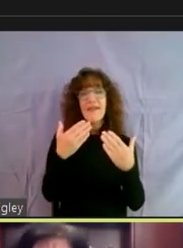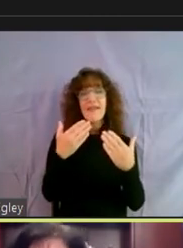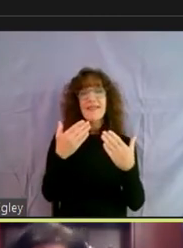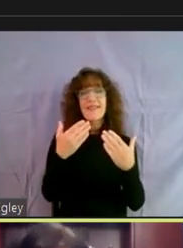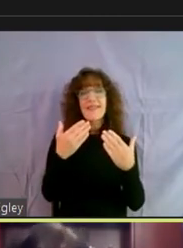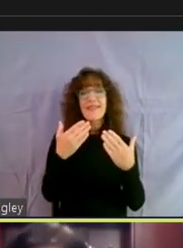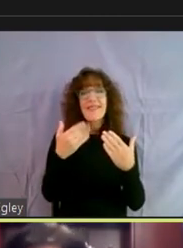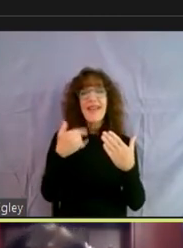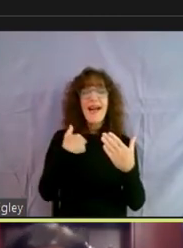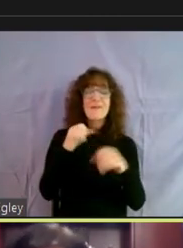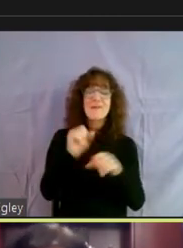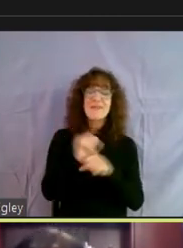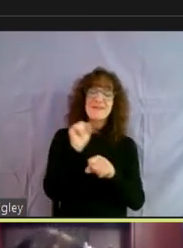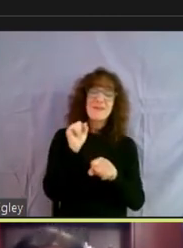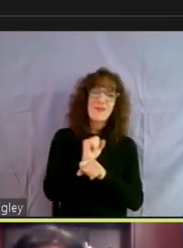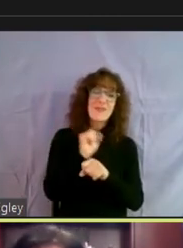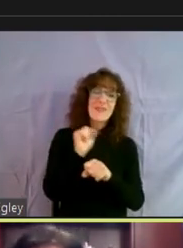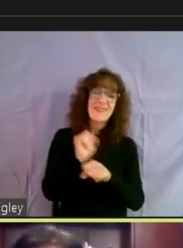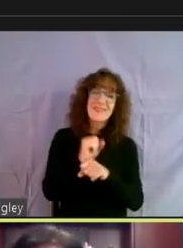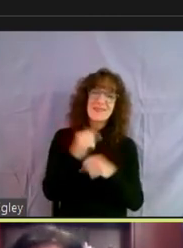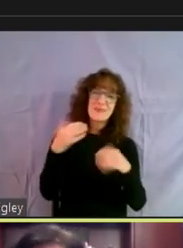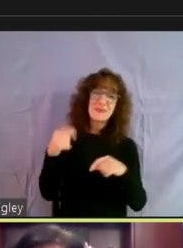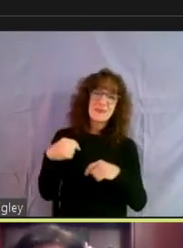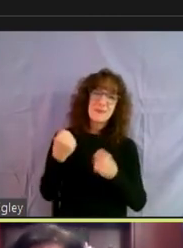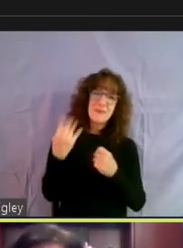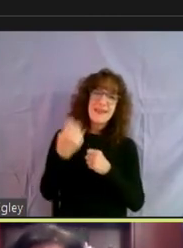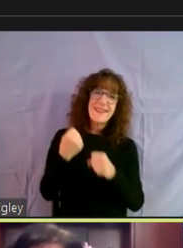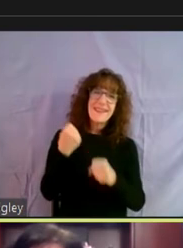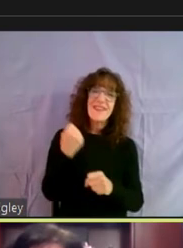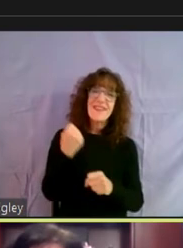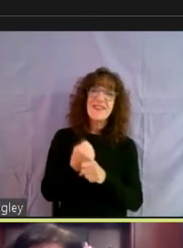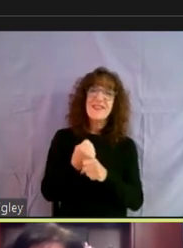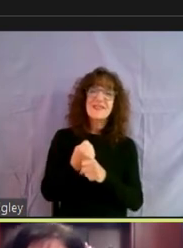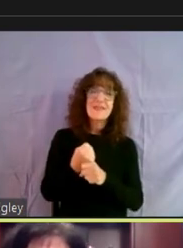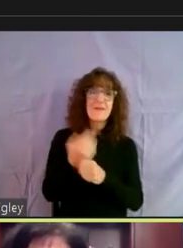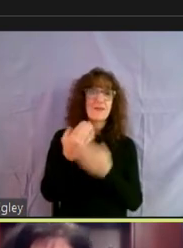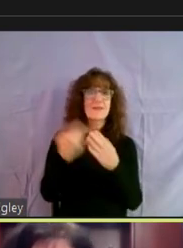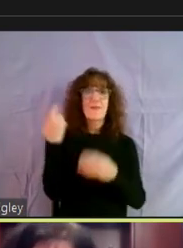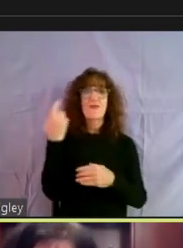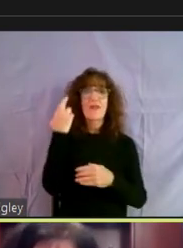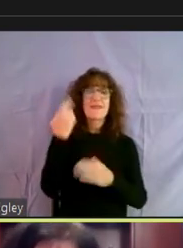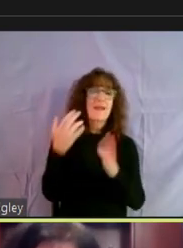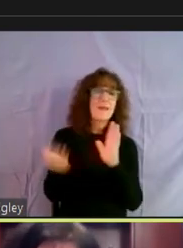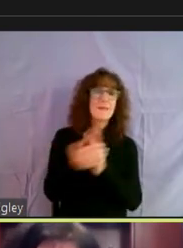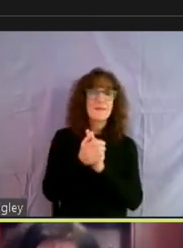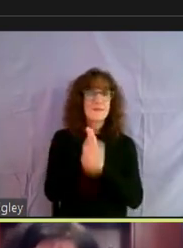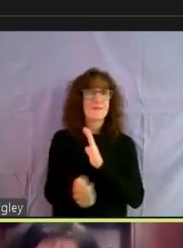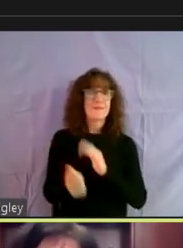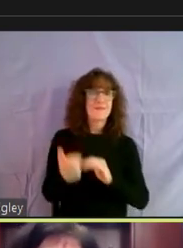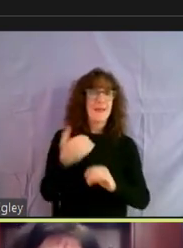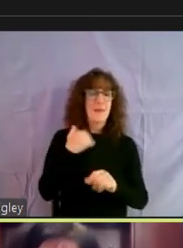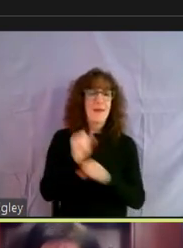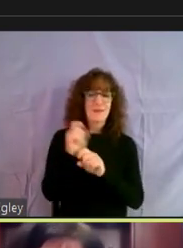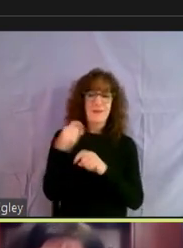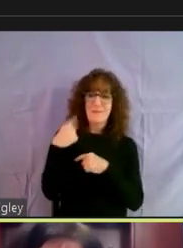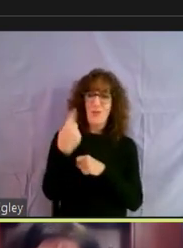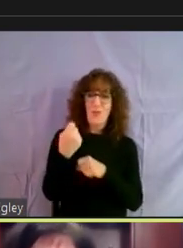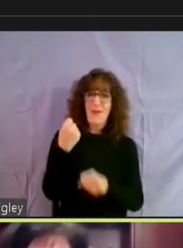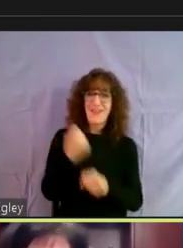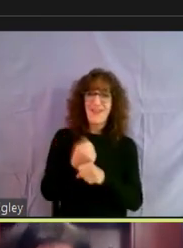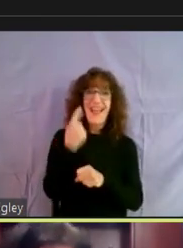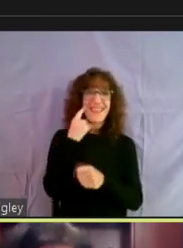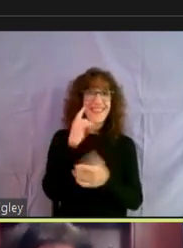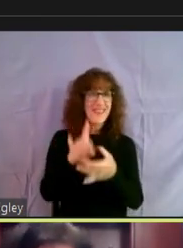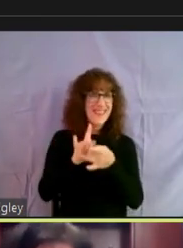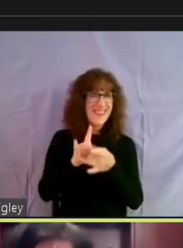I, you I've been at this job for a very long time and for some miraculous reason, I've gotten really good at my job in the last year. And I think it has a whole lot to do